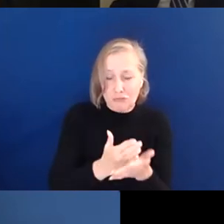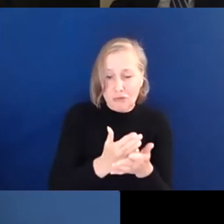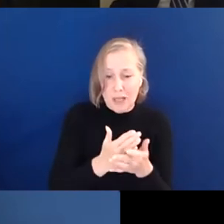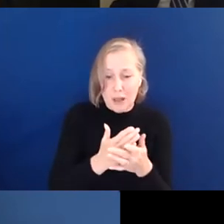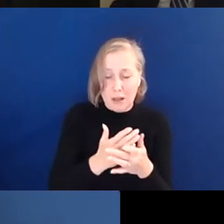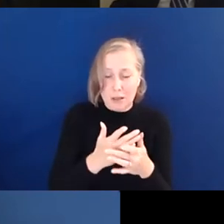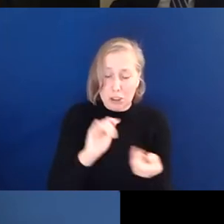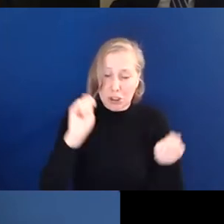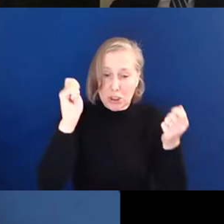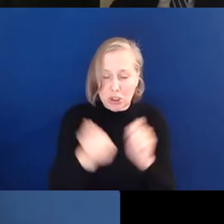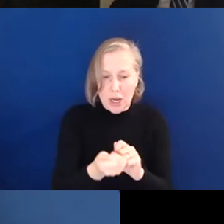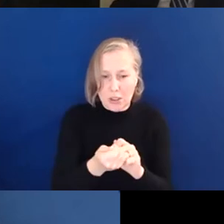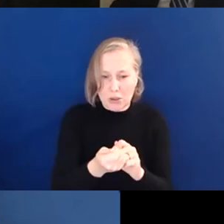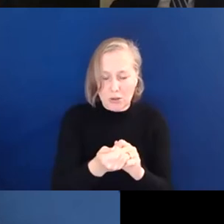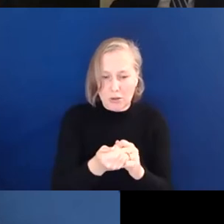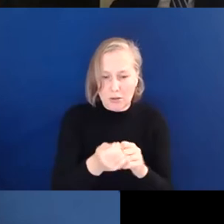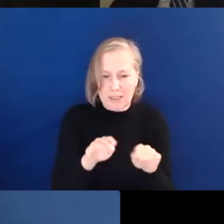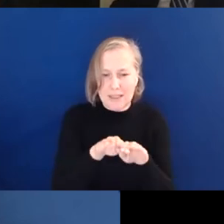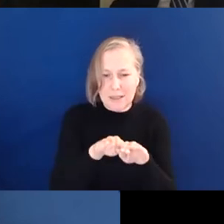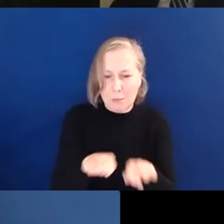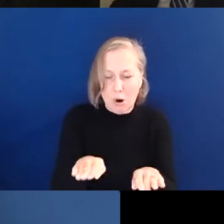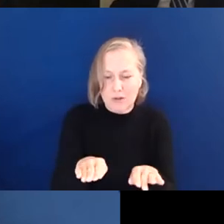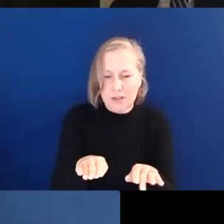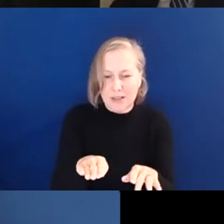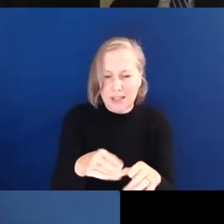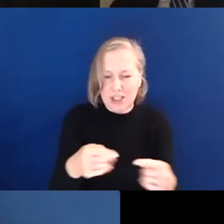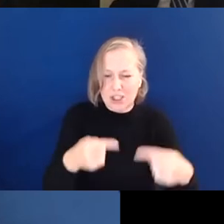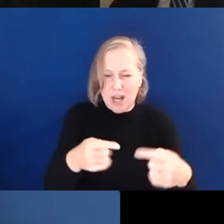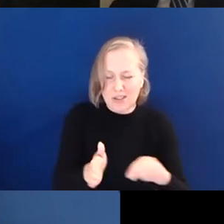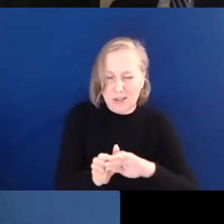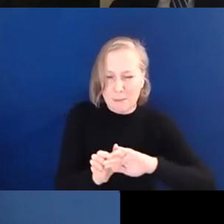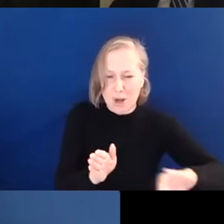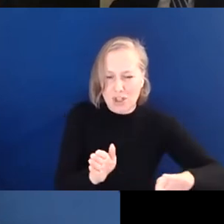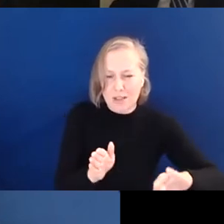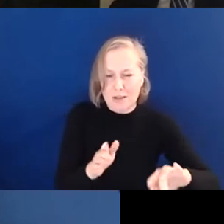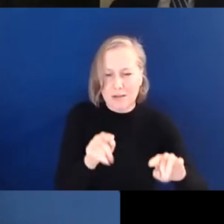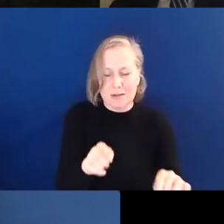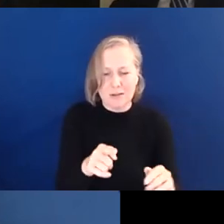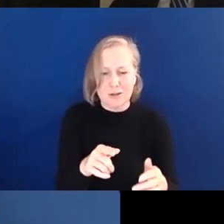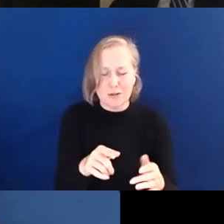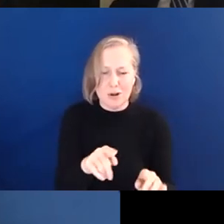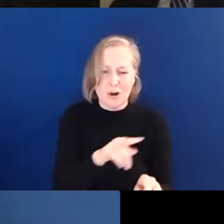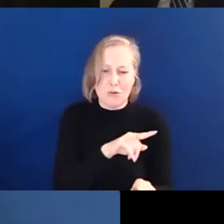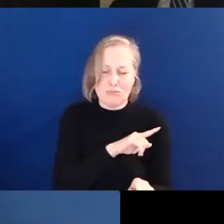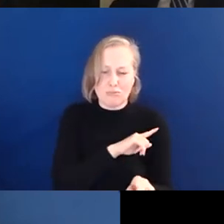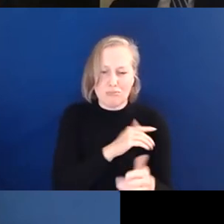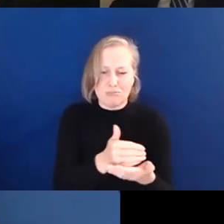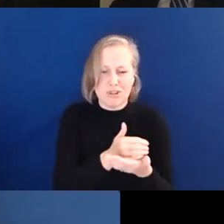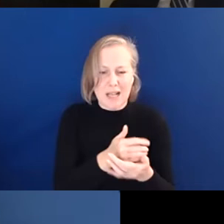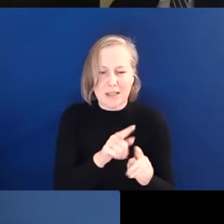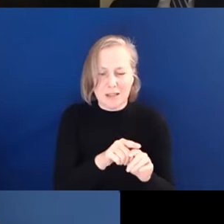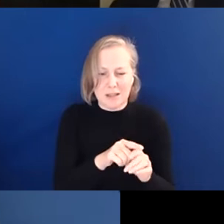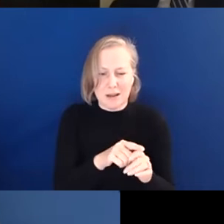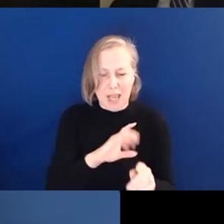and democracy that challenges marginalisation in relation to protected characteristics and other discriminations and